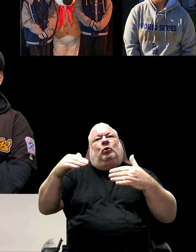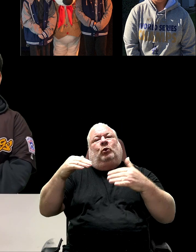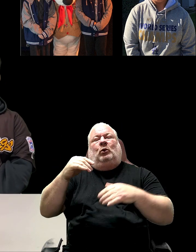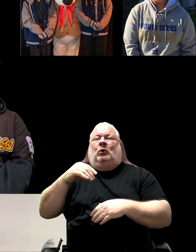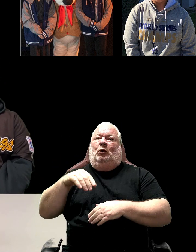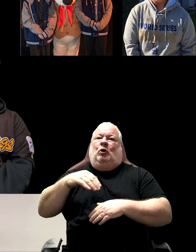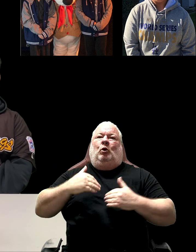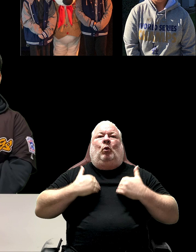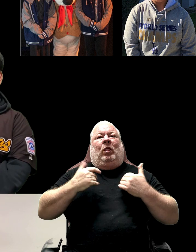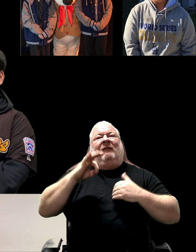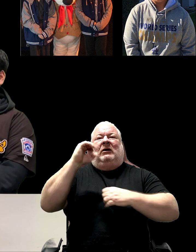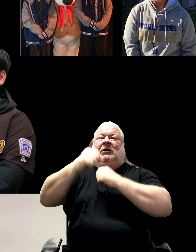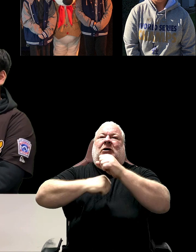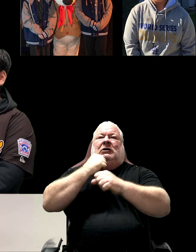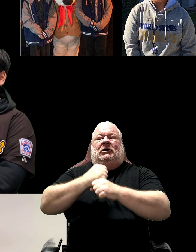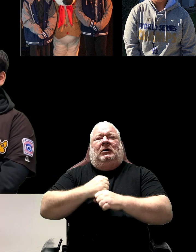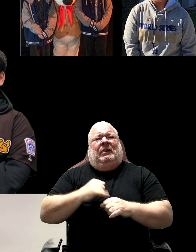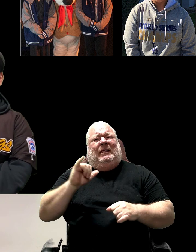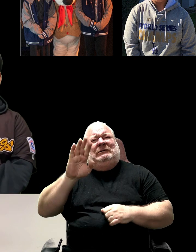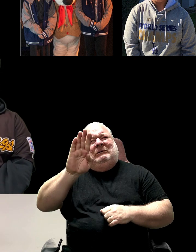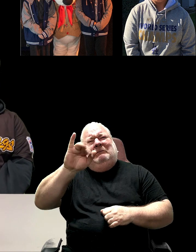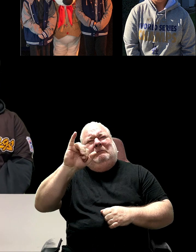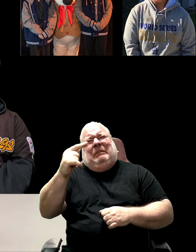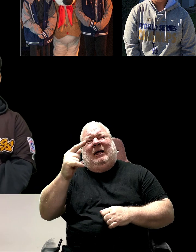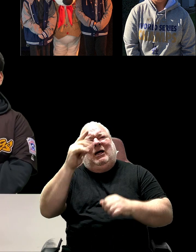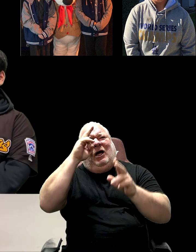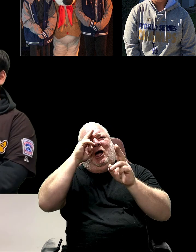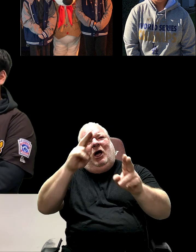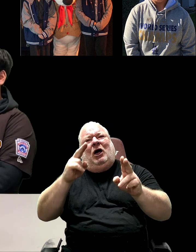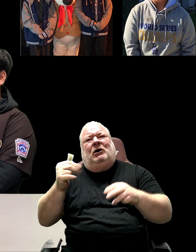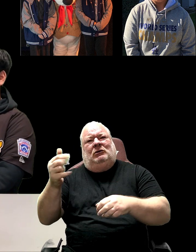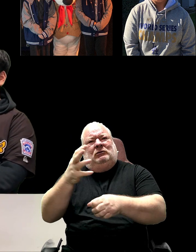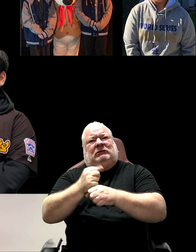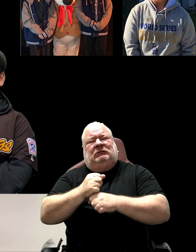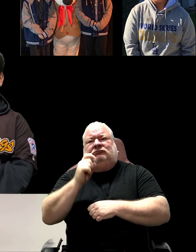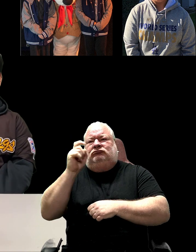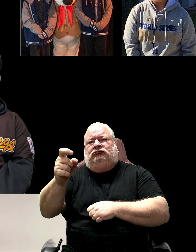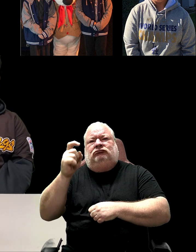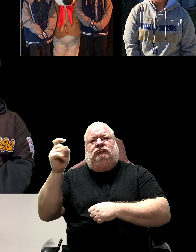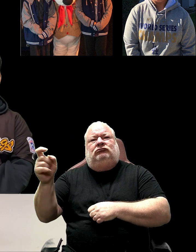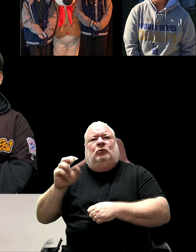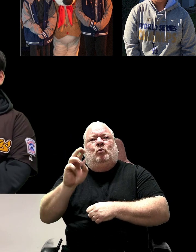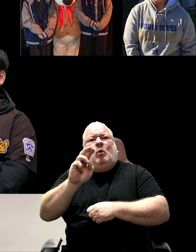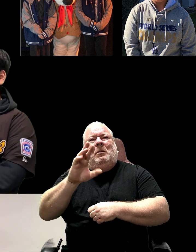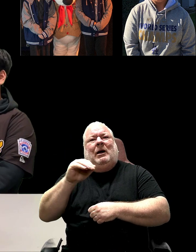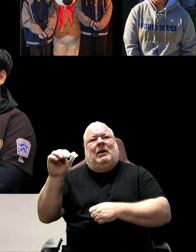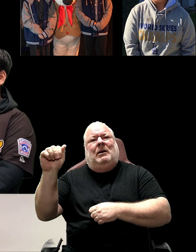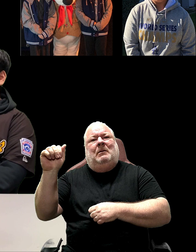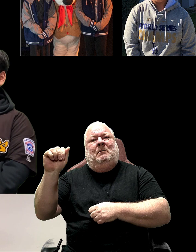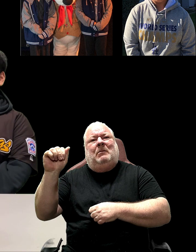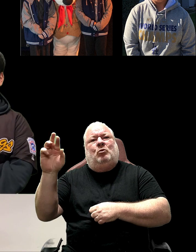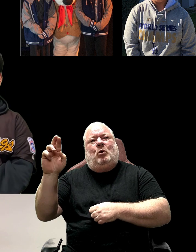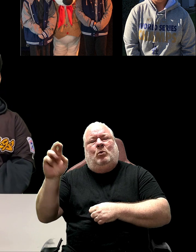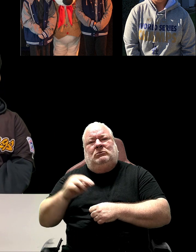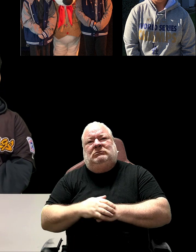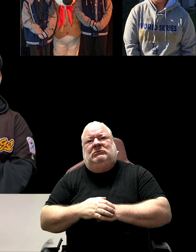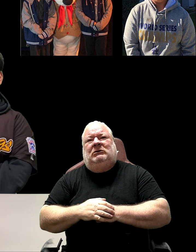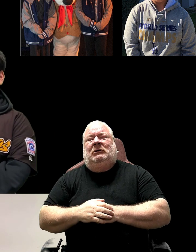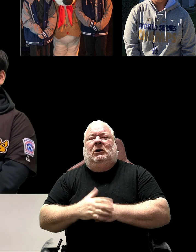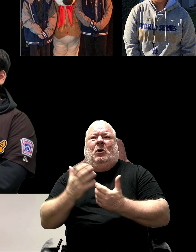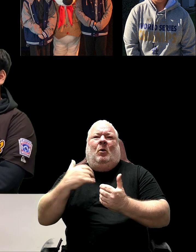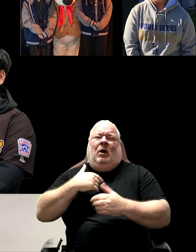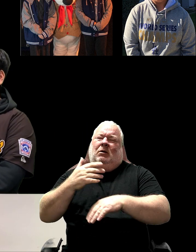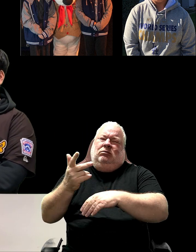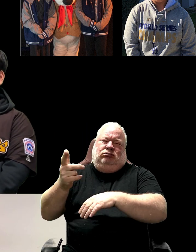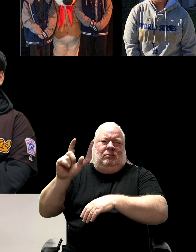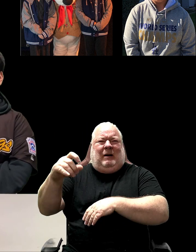What a great honor that these two have received. Roman and Amelia Rose. We wanted to bring them on